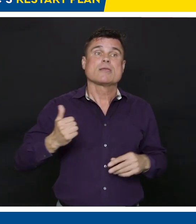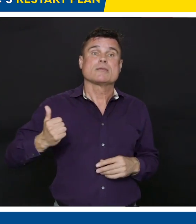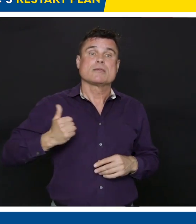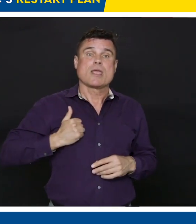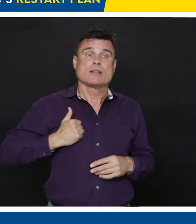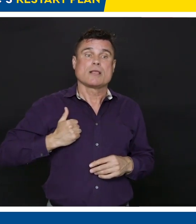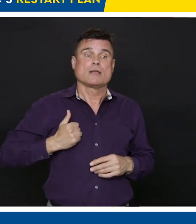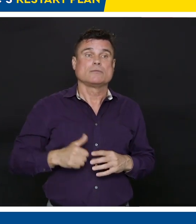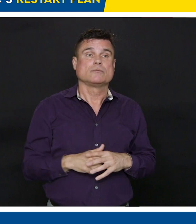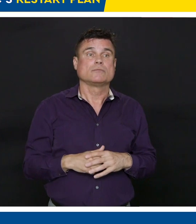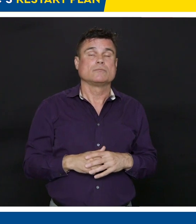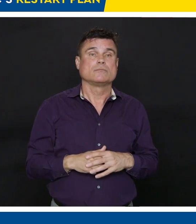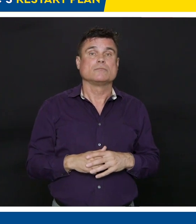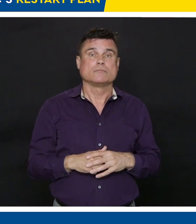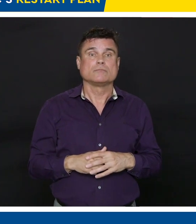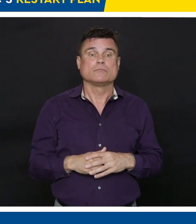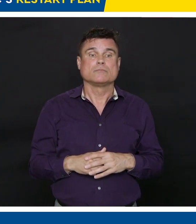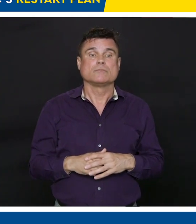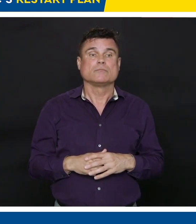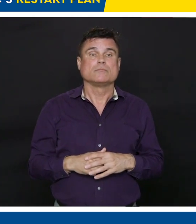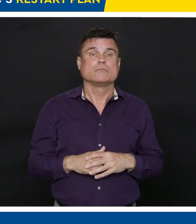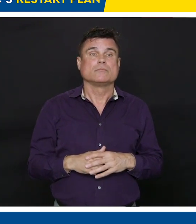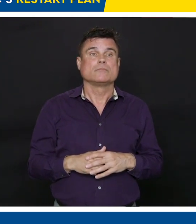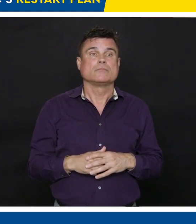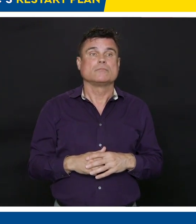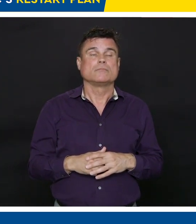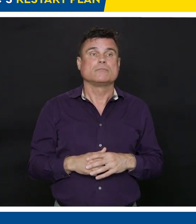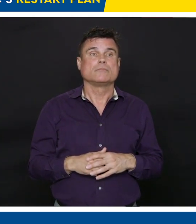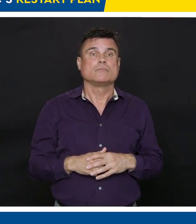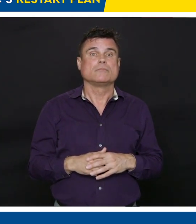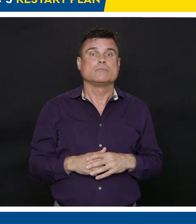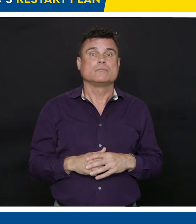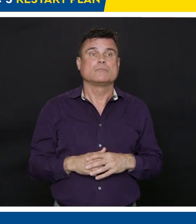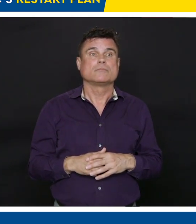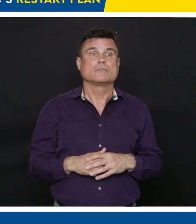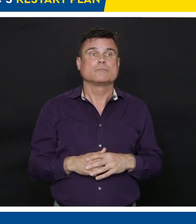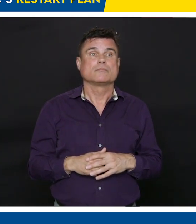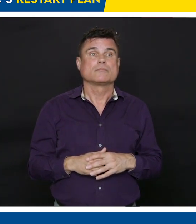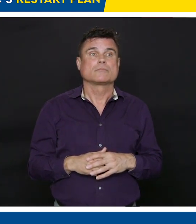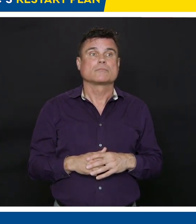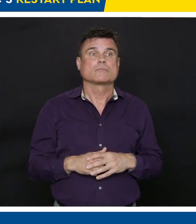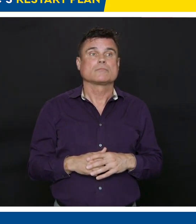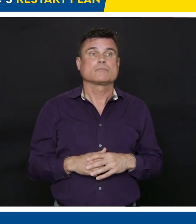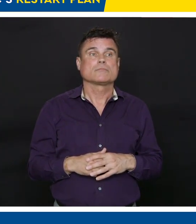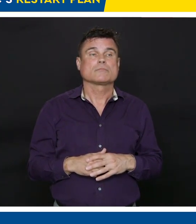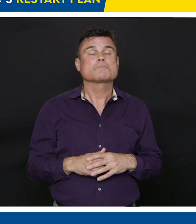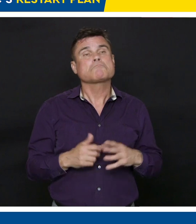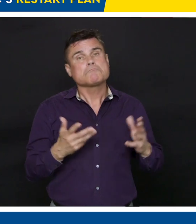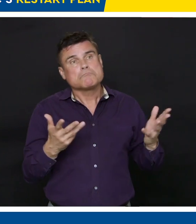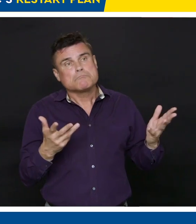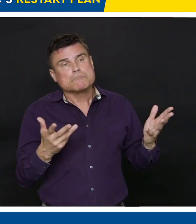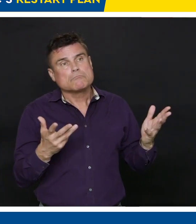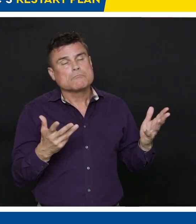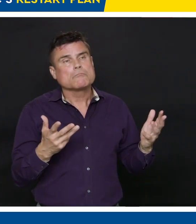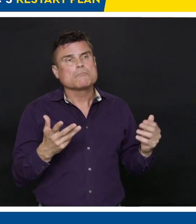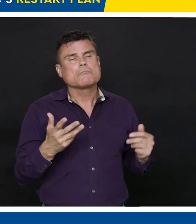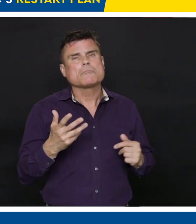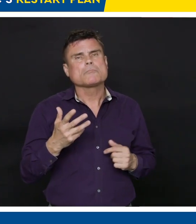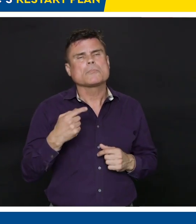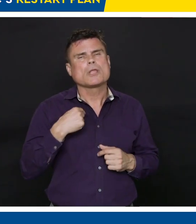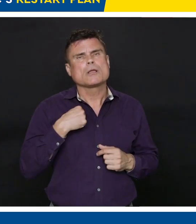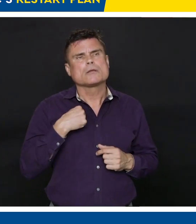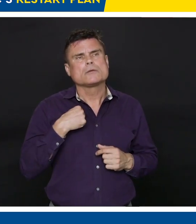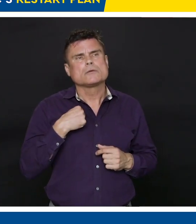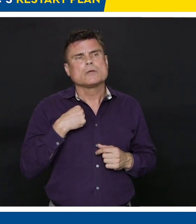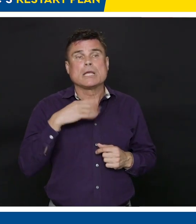the market will decide some of this. If there are no flights, there's not going to be a lot of people getting on planes. If